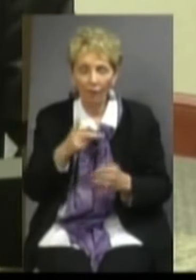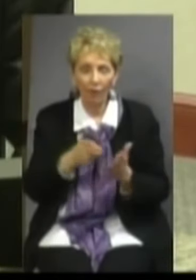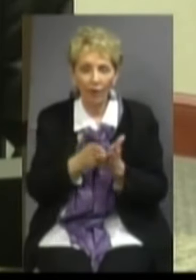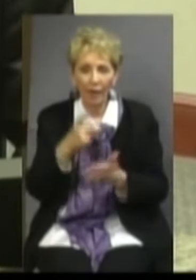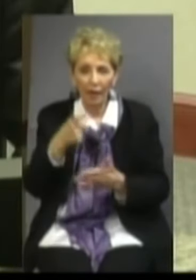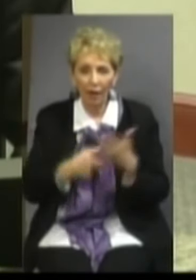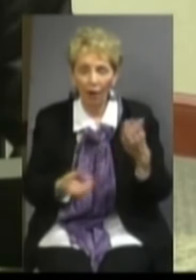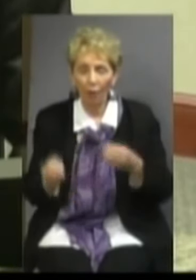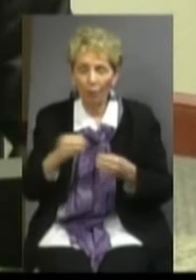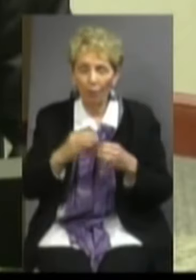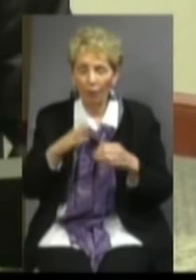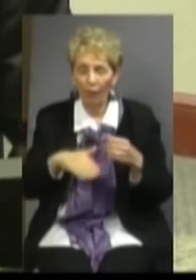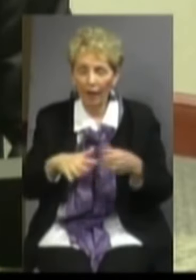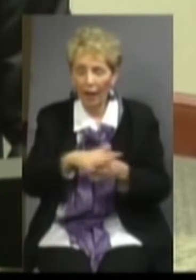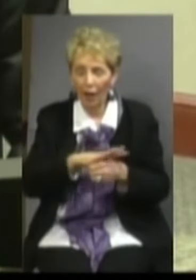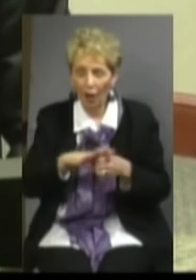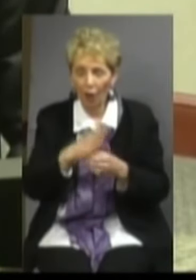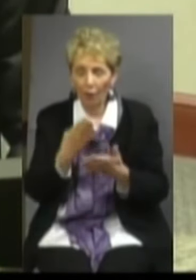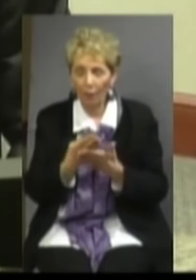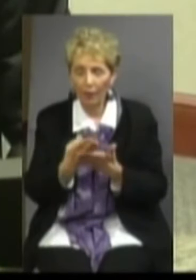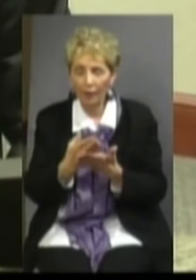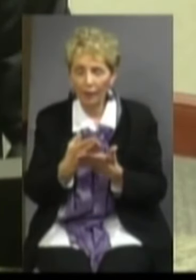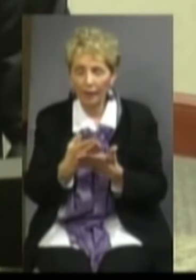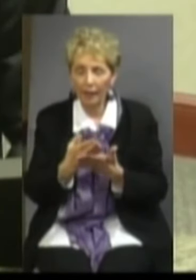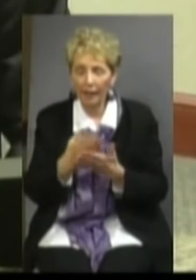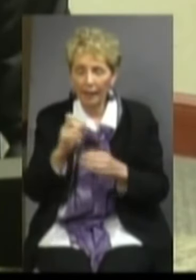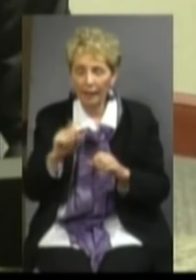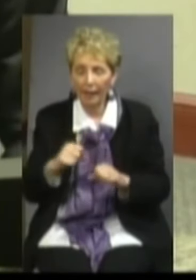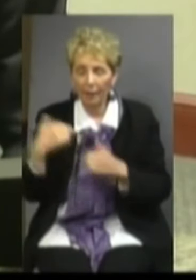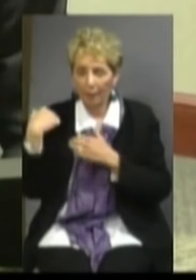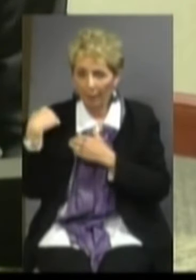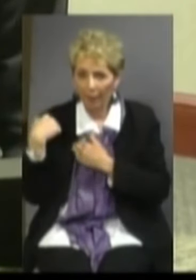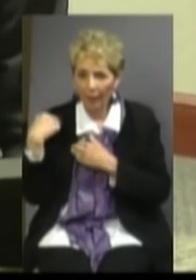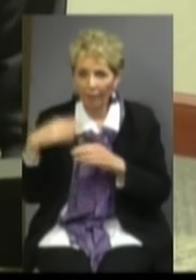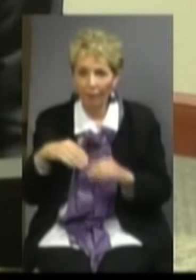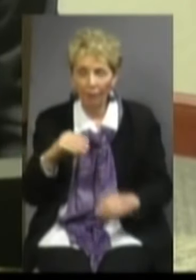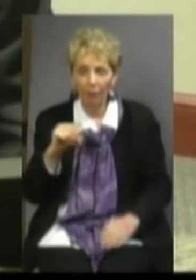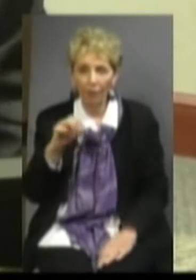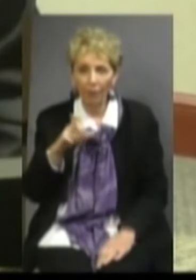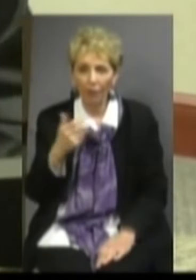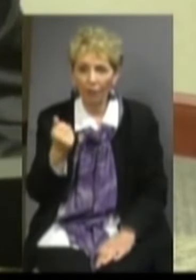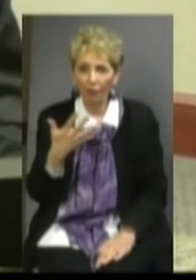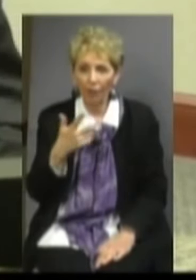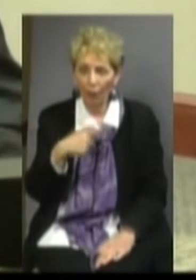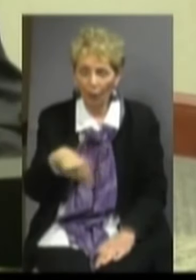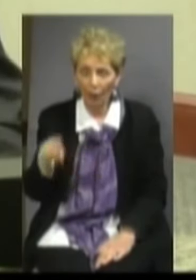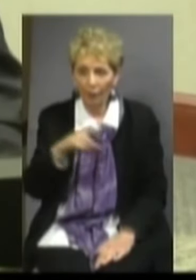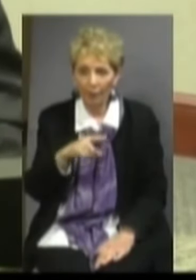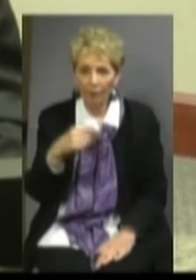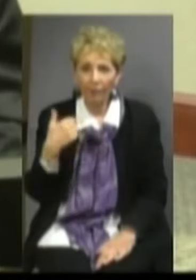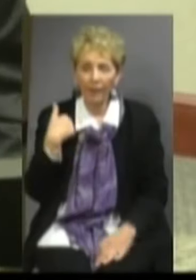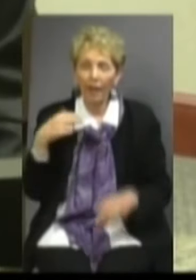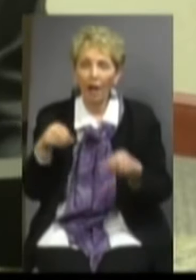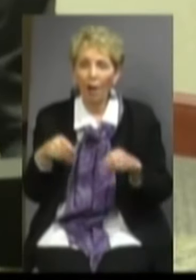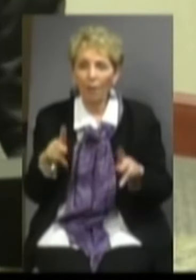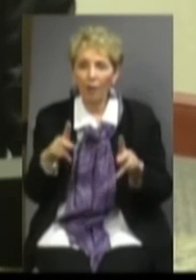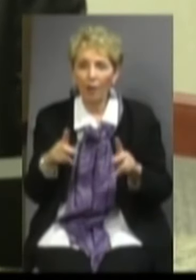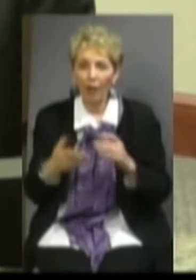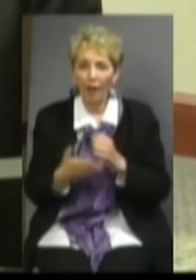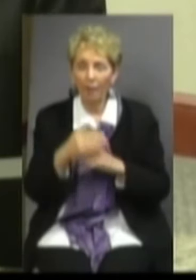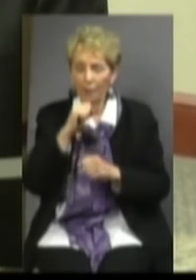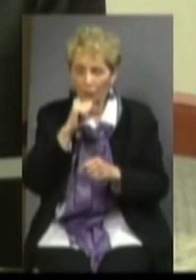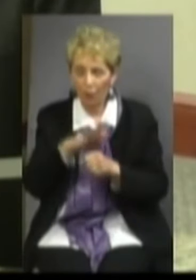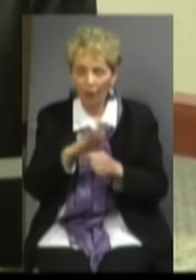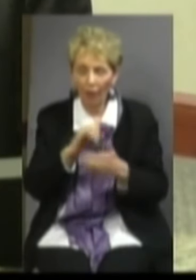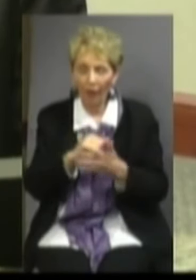costs more than the local budget, the local county budget, can bear. On March 15th, we will all have the opportunity to help ensure